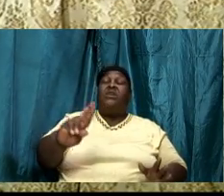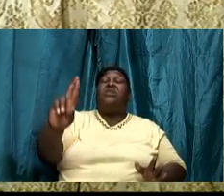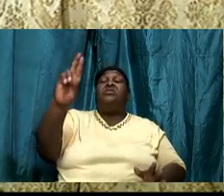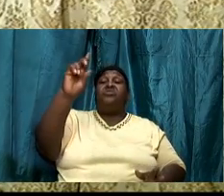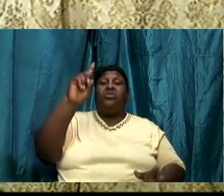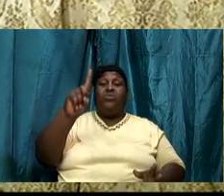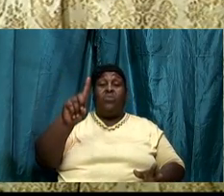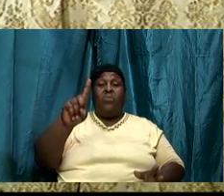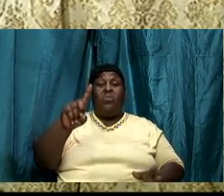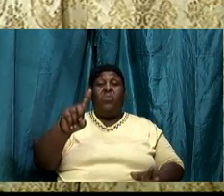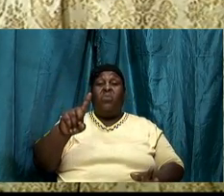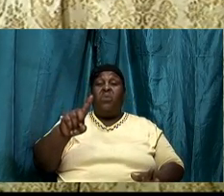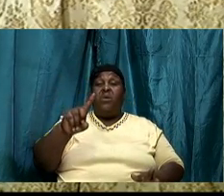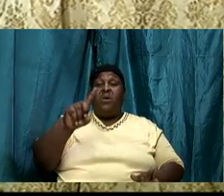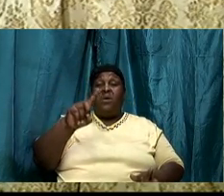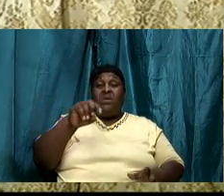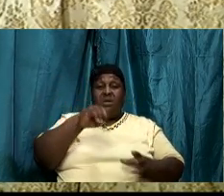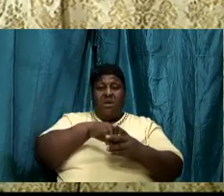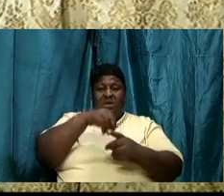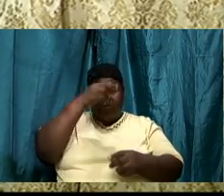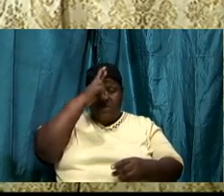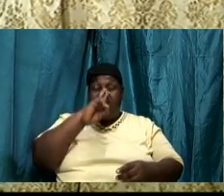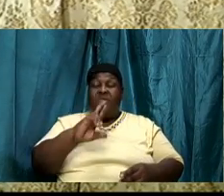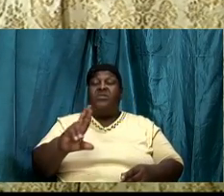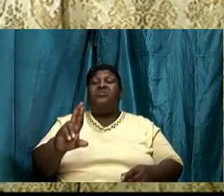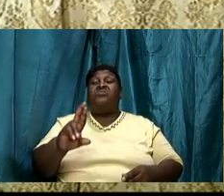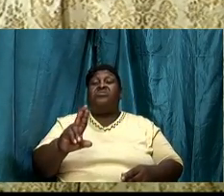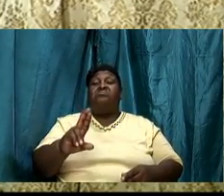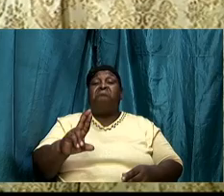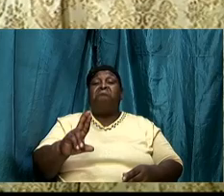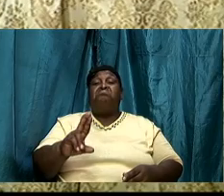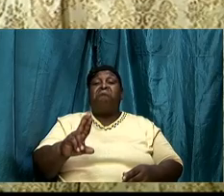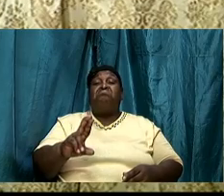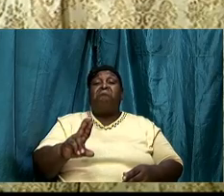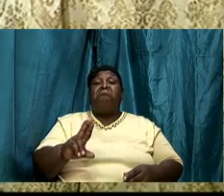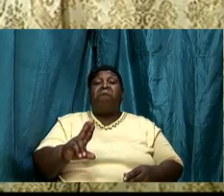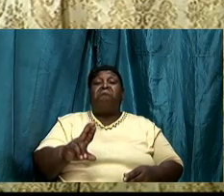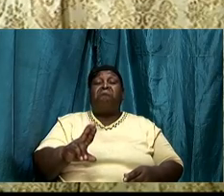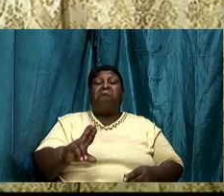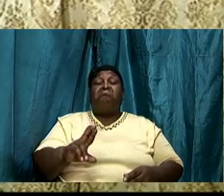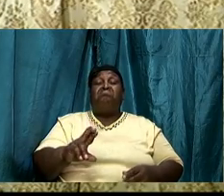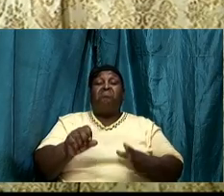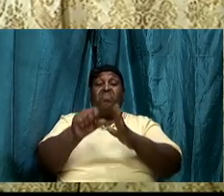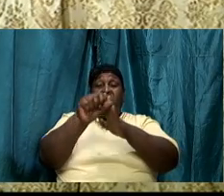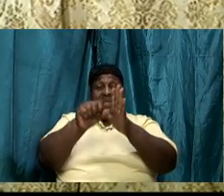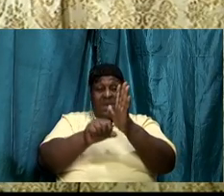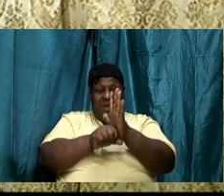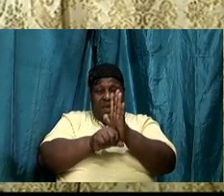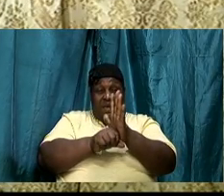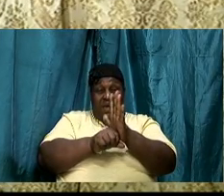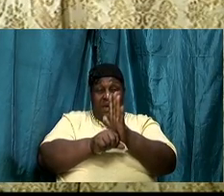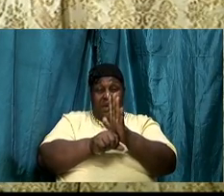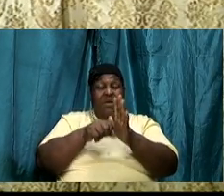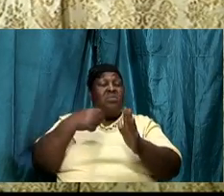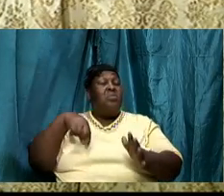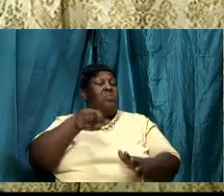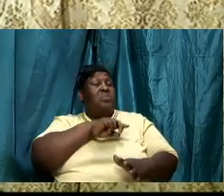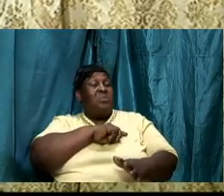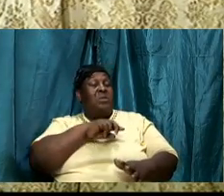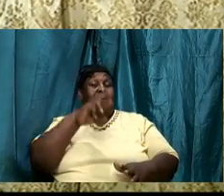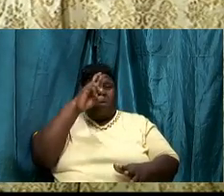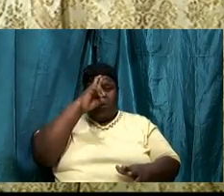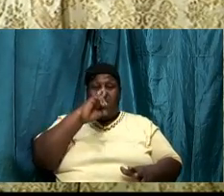12, Revelation 1 verse 16, Revelation 2 verse 12, In Hebrews chapter 4, verse 12, we realized that the